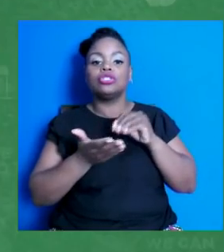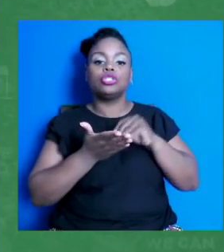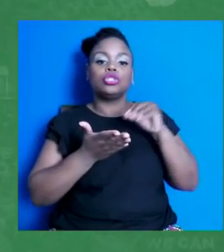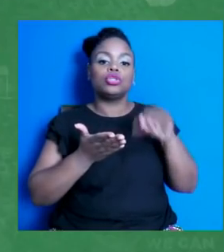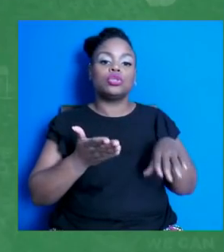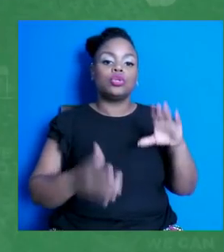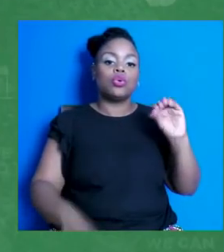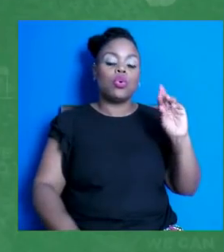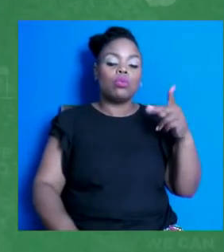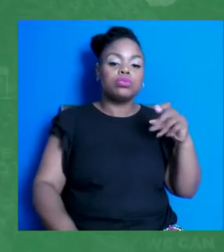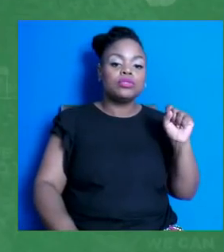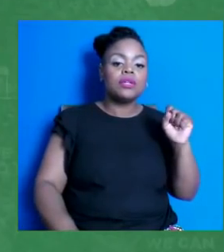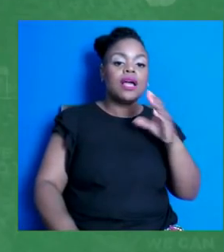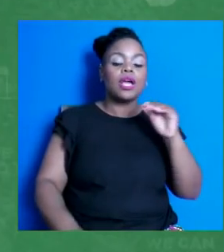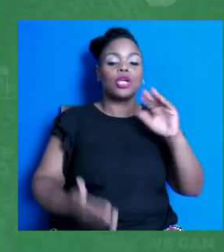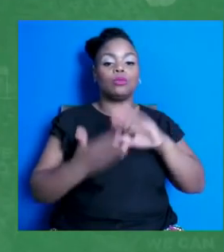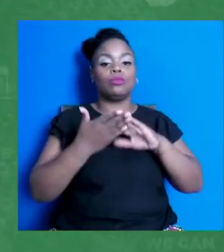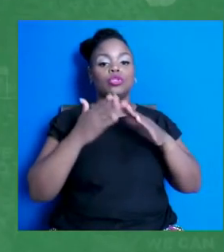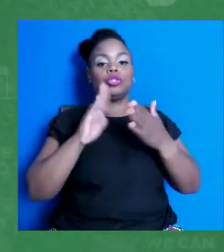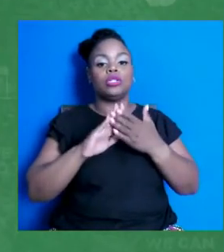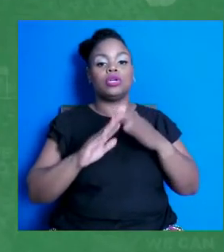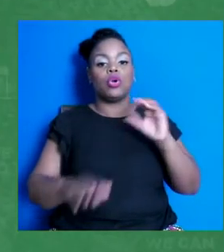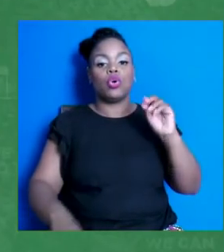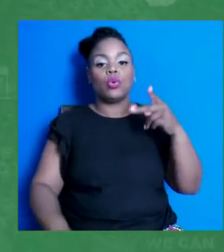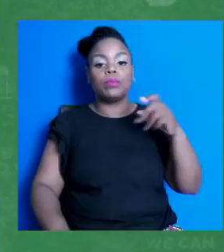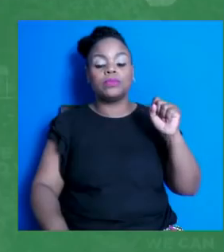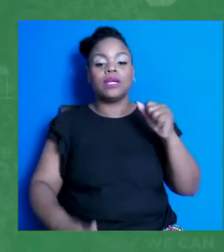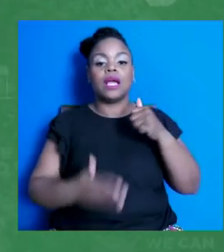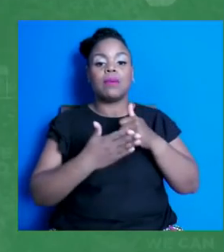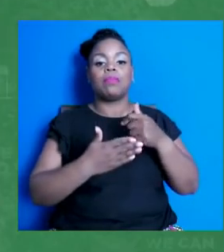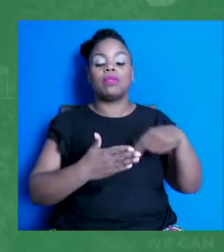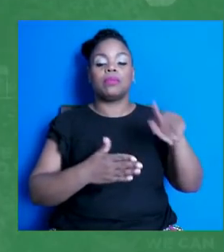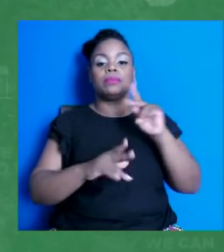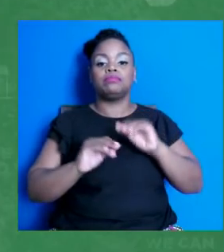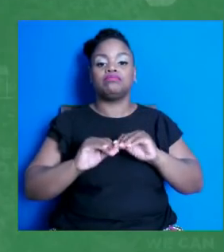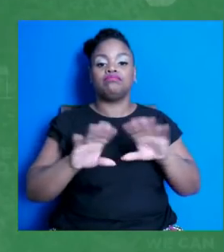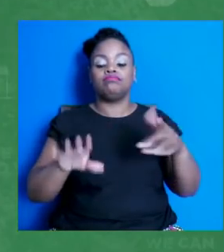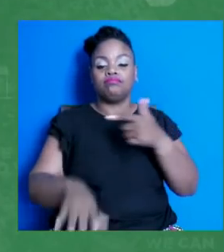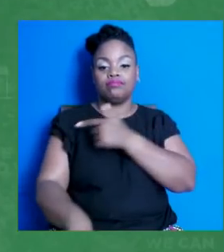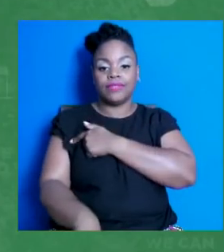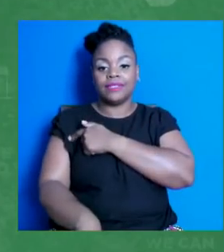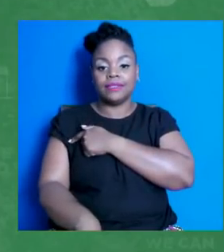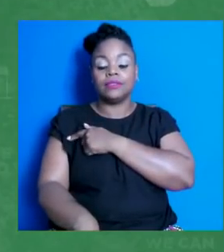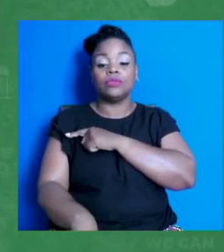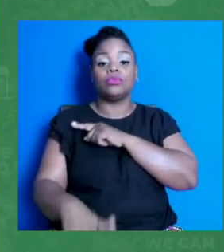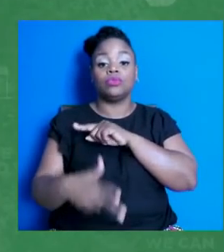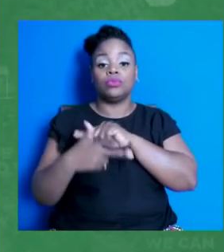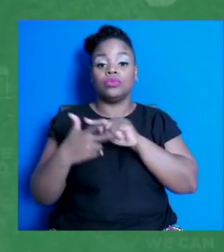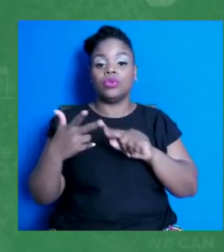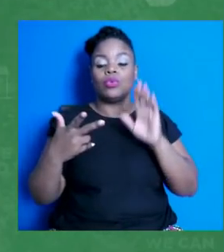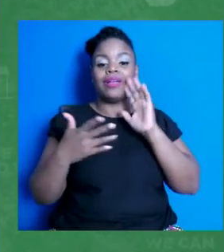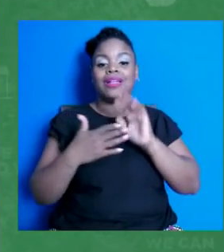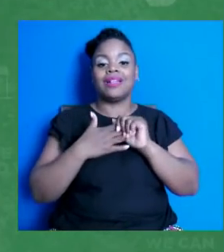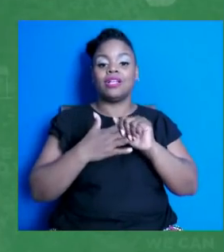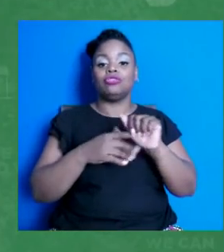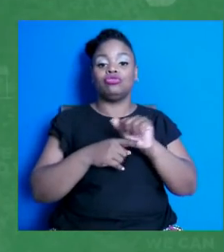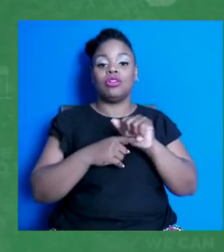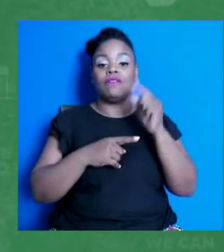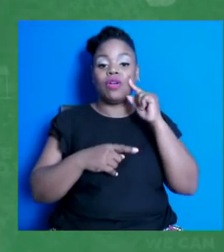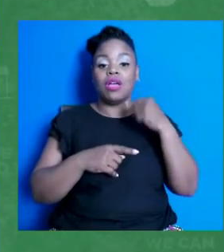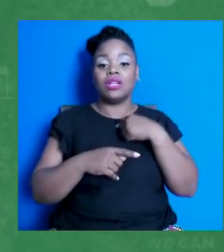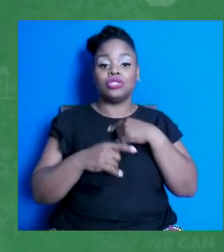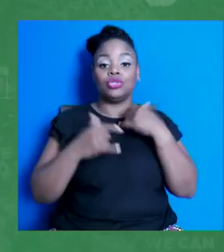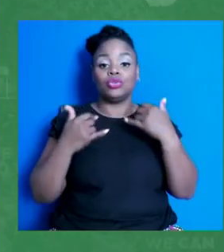Corps to help get people vaccinated. They will lead a training for us today on relational organizing so that